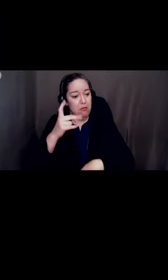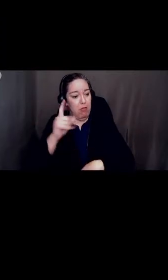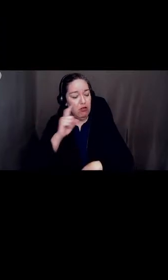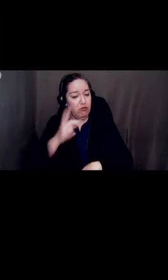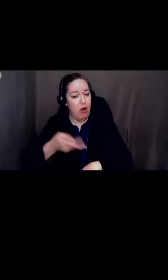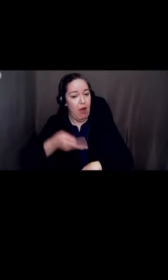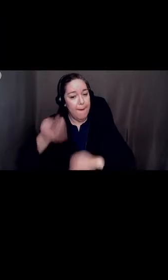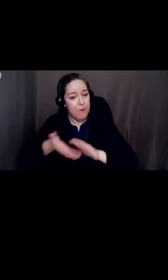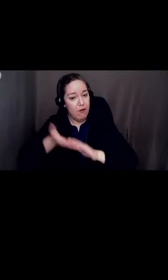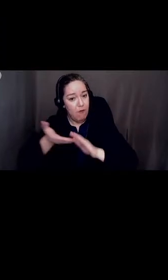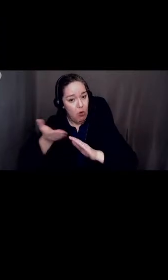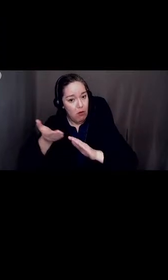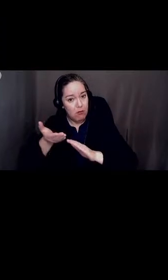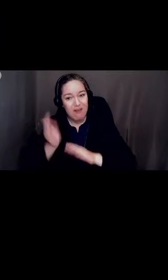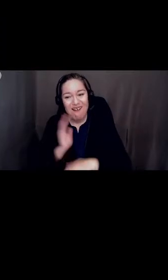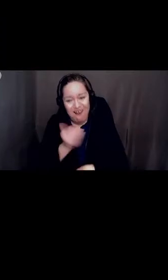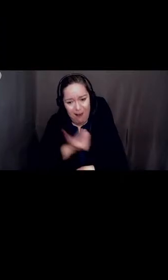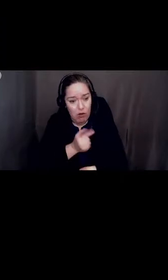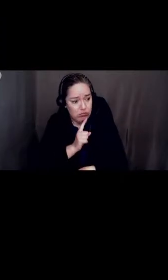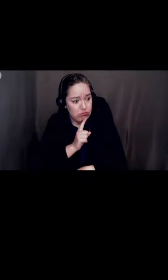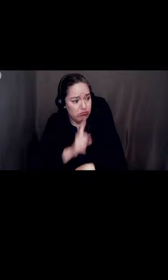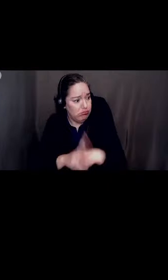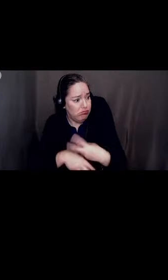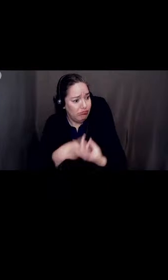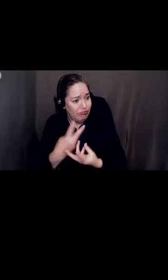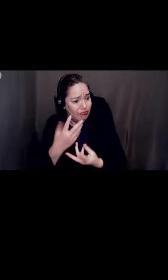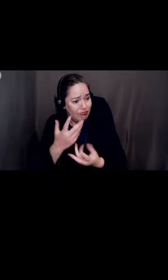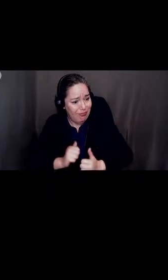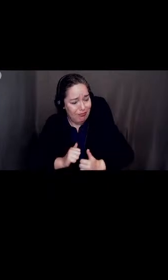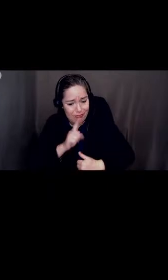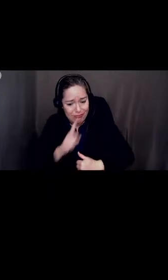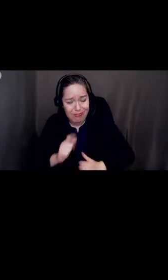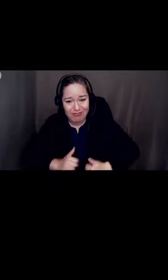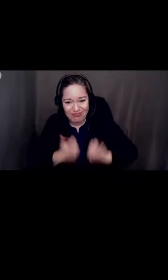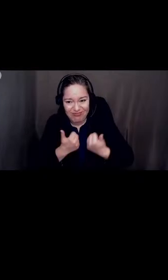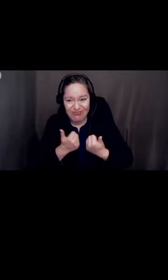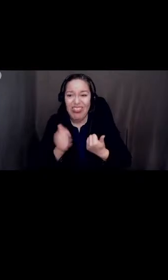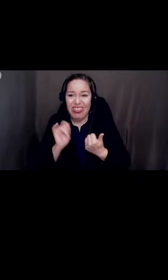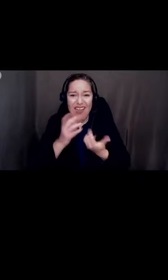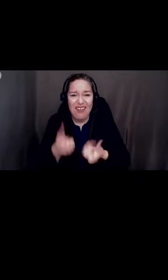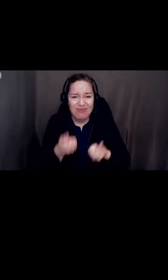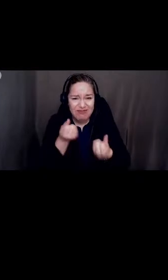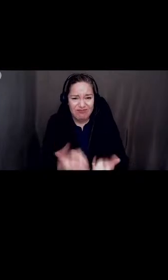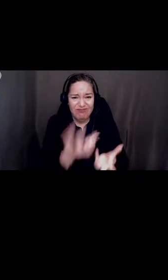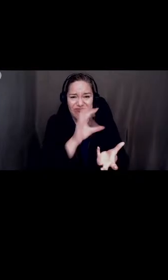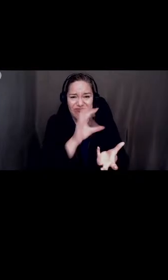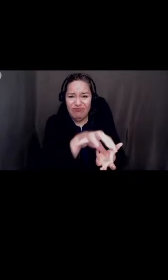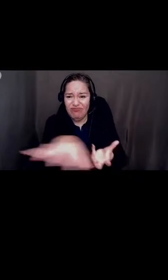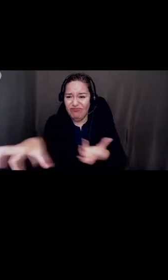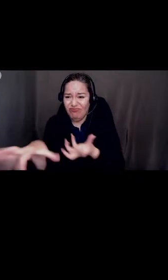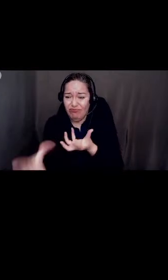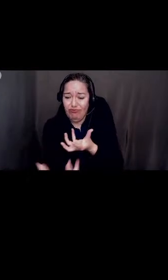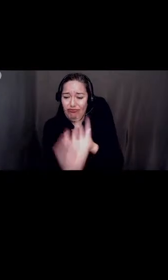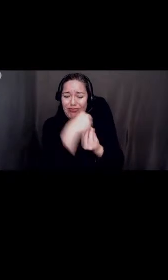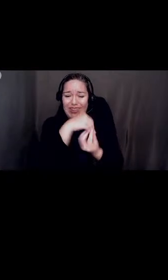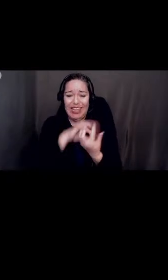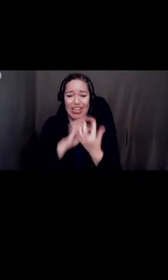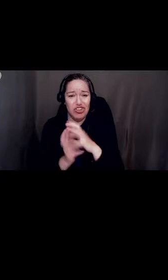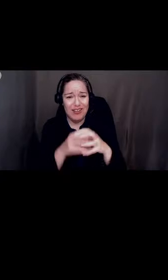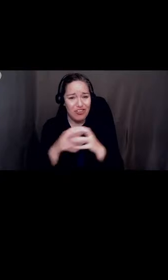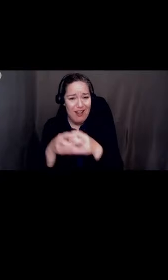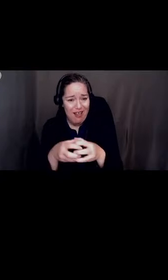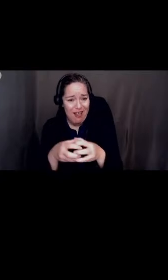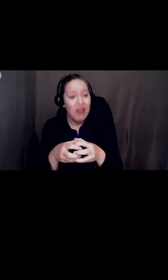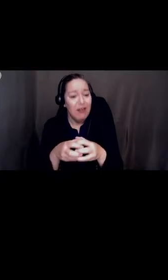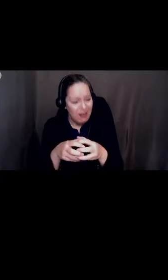intersectionality and our values as described in our vision, which we will visit a little later.